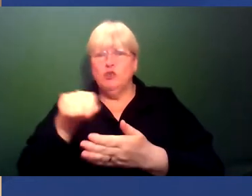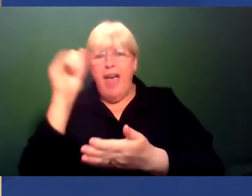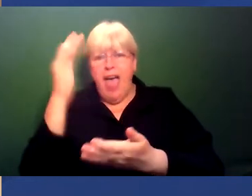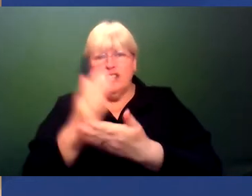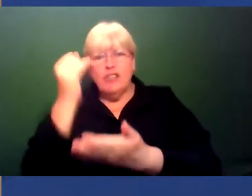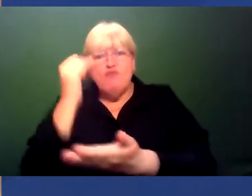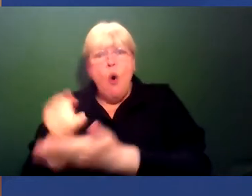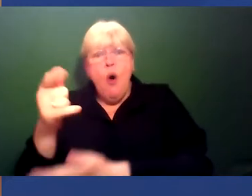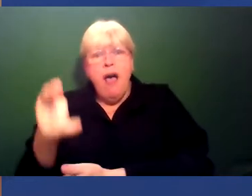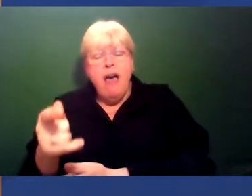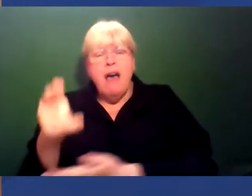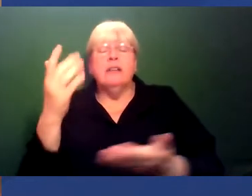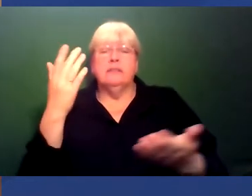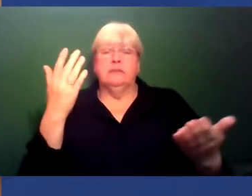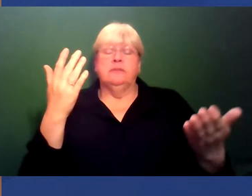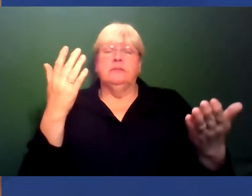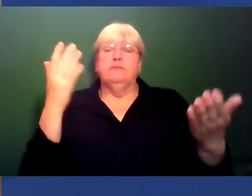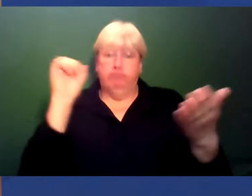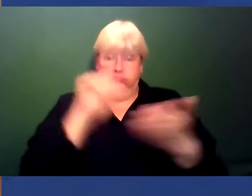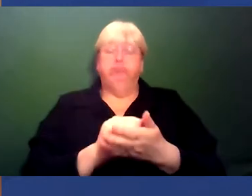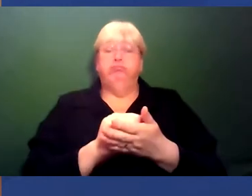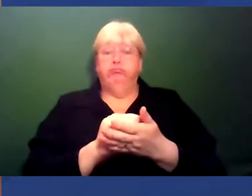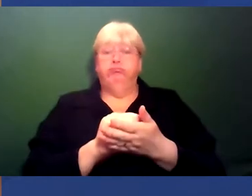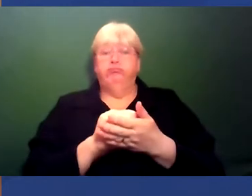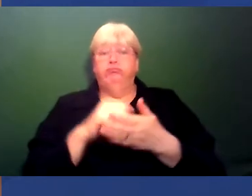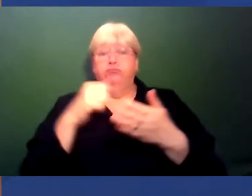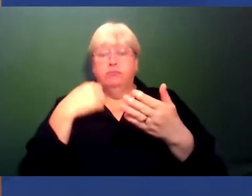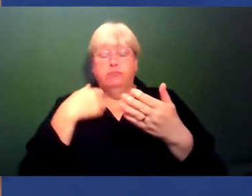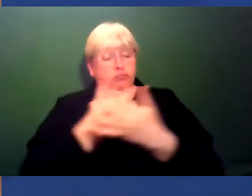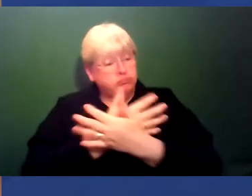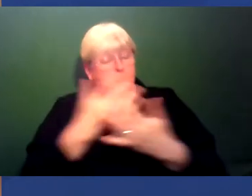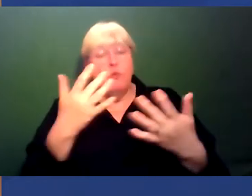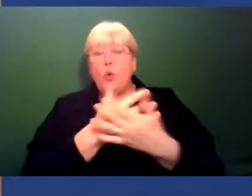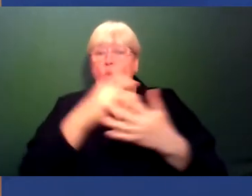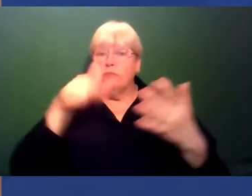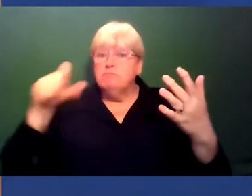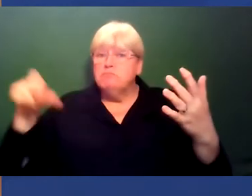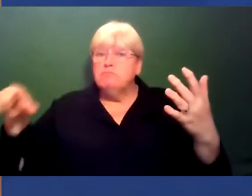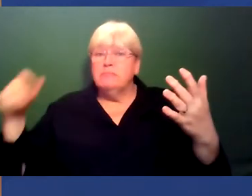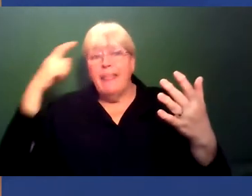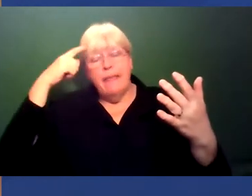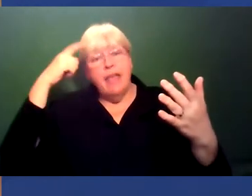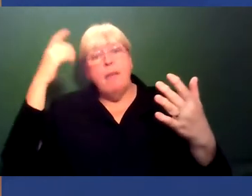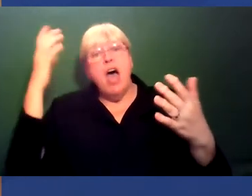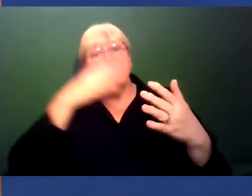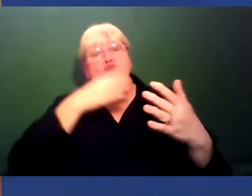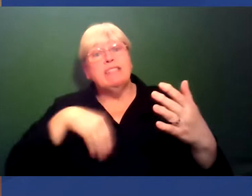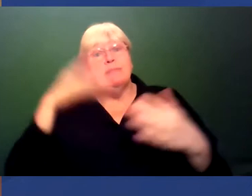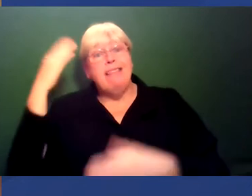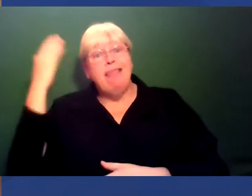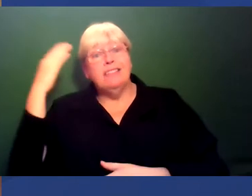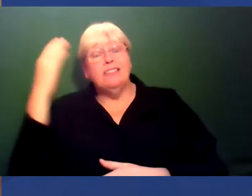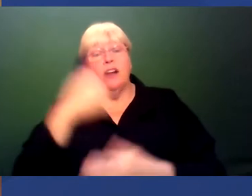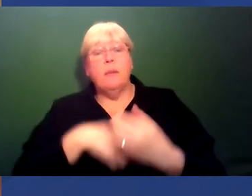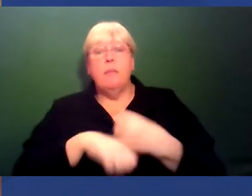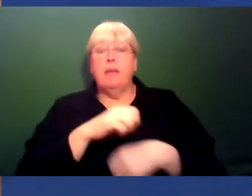But, yeah, but you're right, with increasing amounts of visibility, and, you know, thinking about the Christmas lectures, you can become a bit of